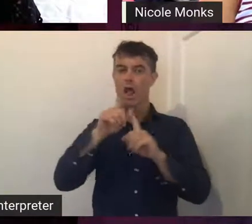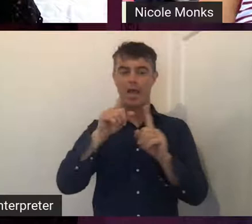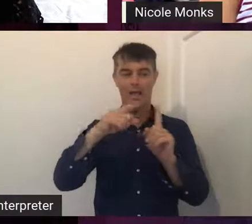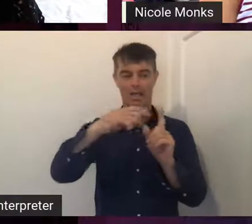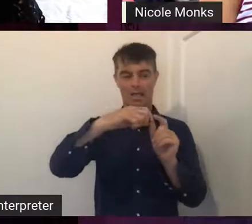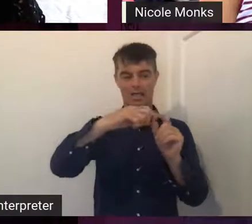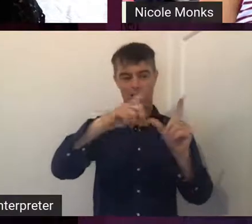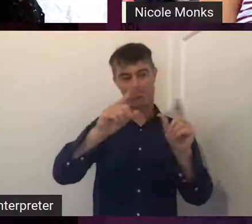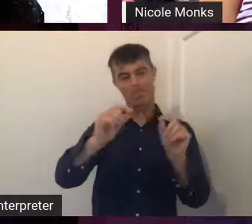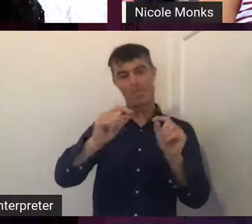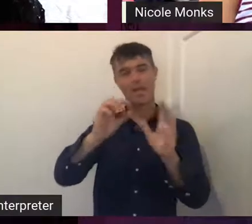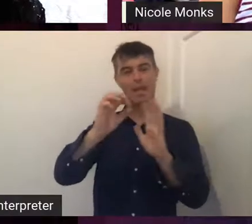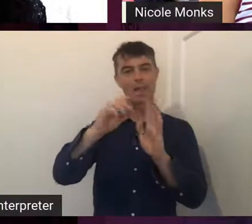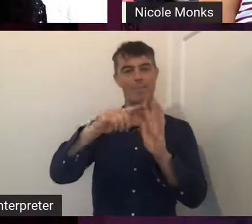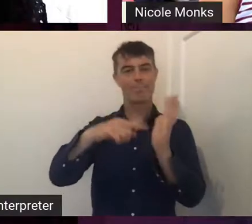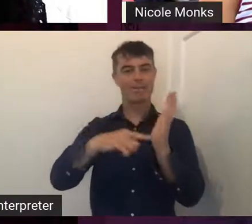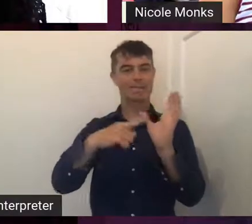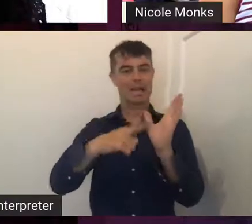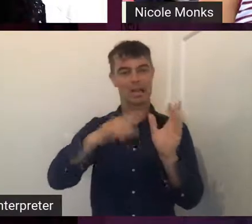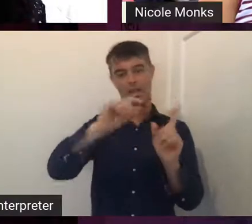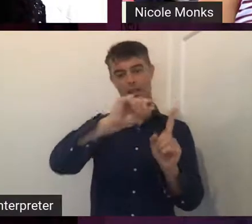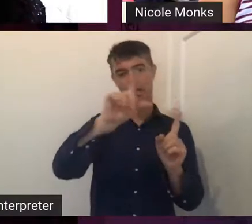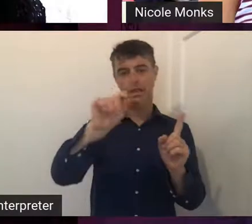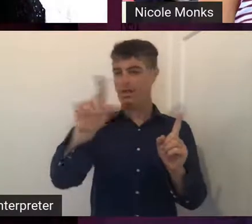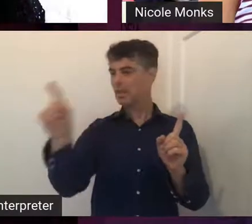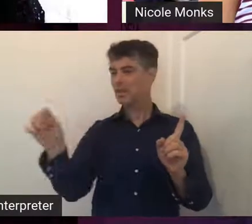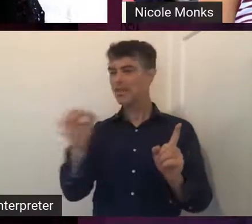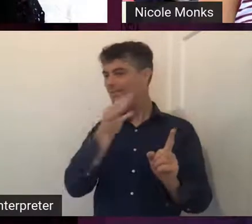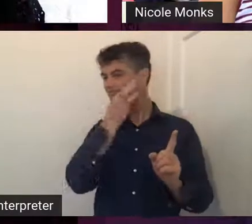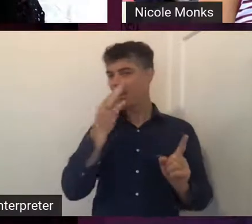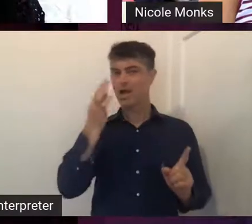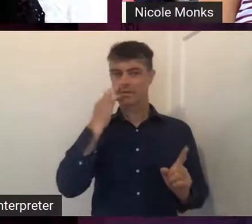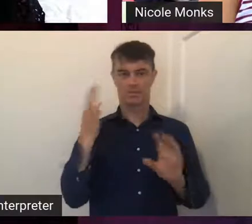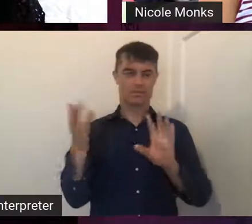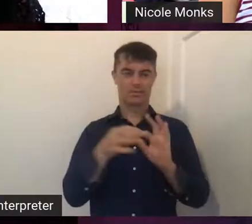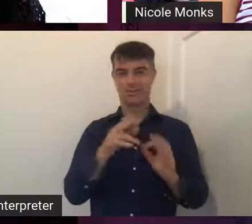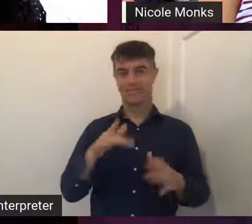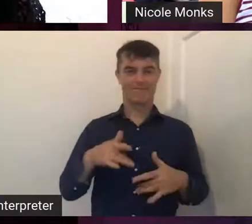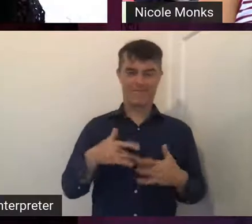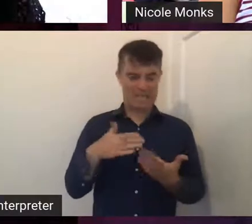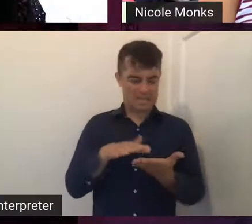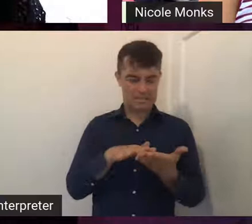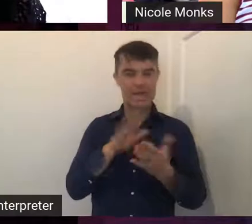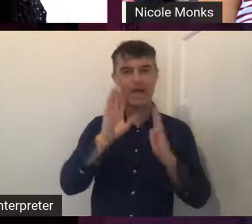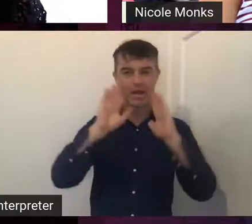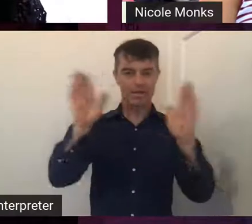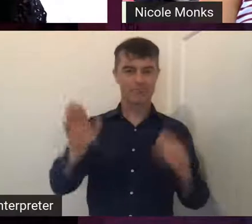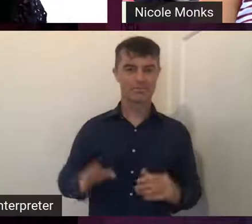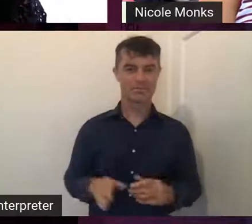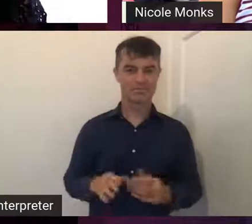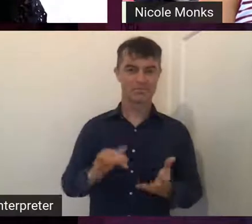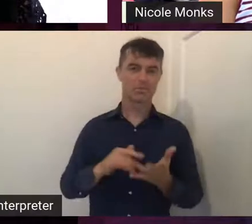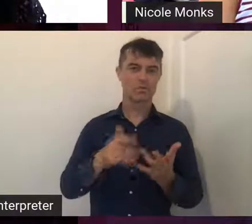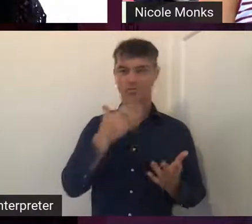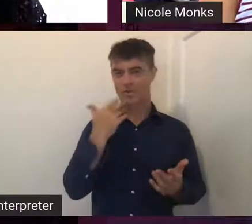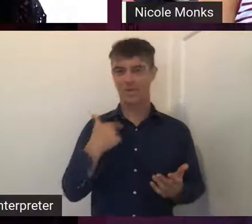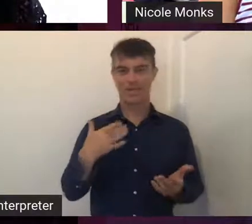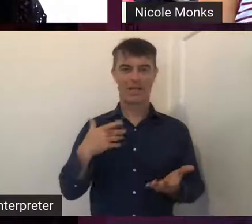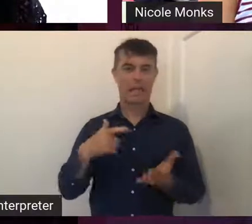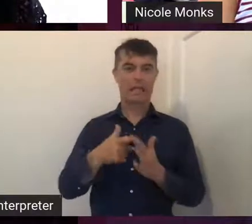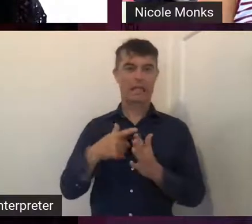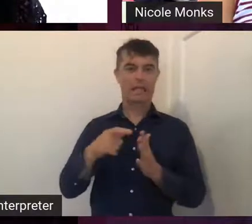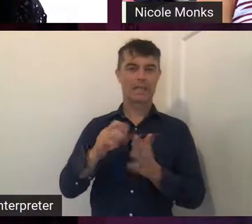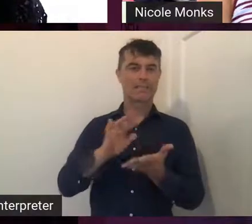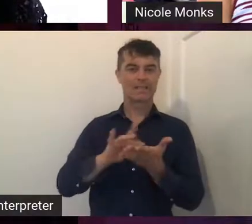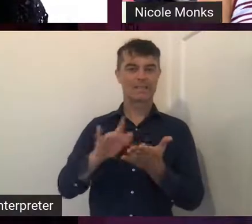a flower that have been connected. And it just feels amazing. Feels so beautiful. I just want to keep touching it.